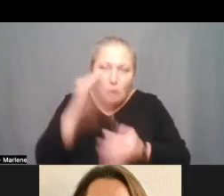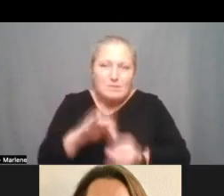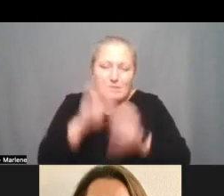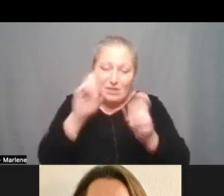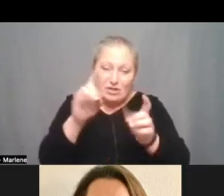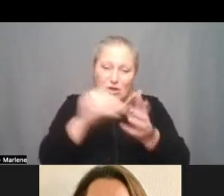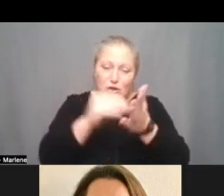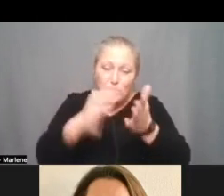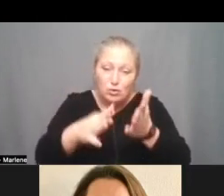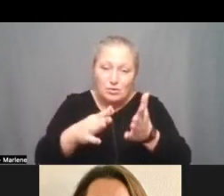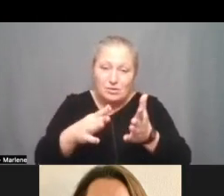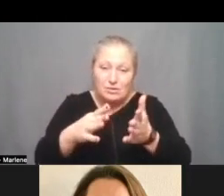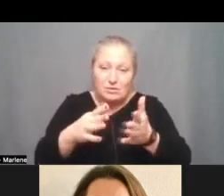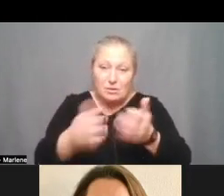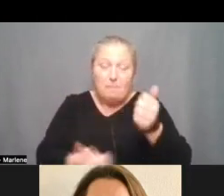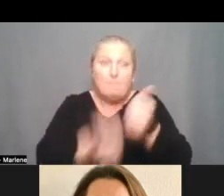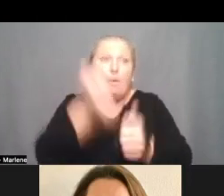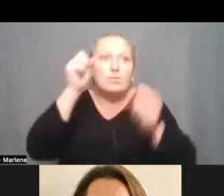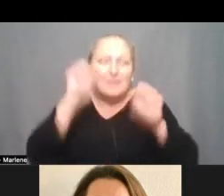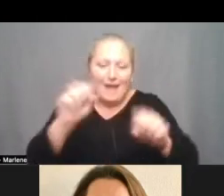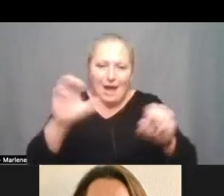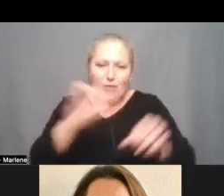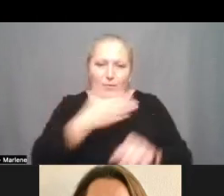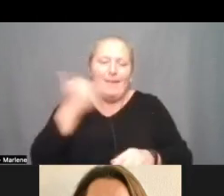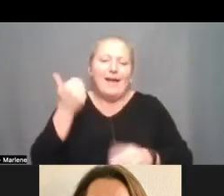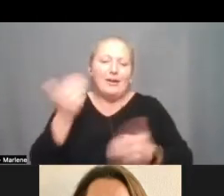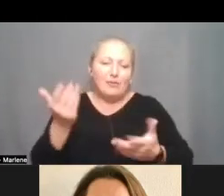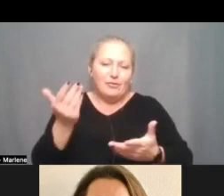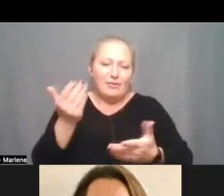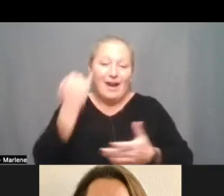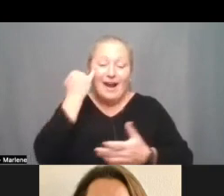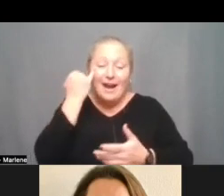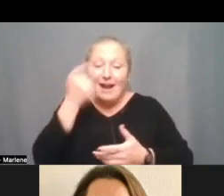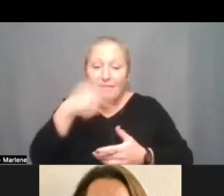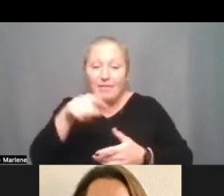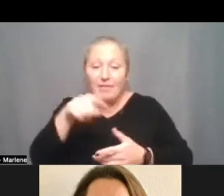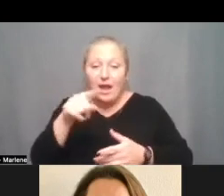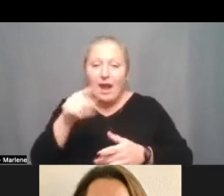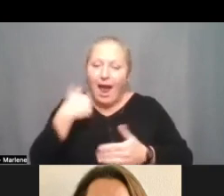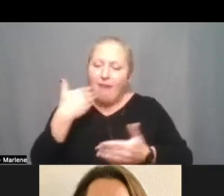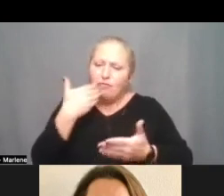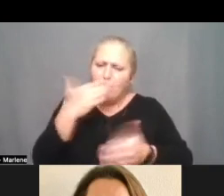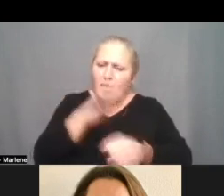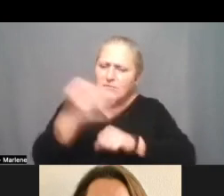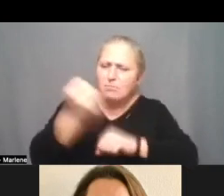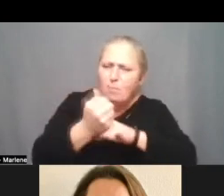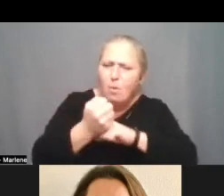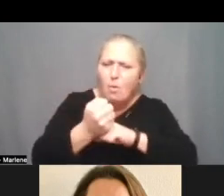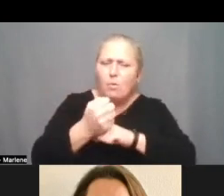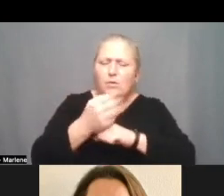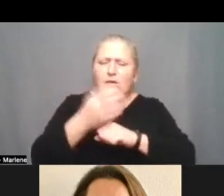a vast majority of them can do better and you know if they're sufficiently supported and scaffolded